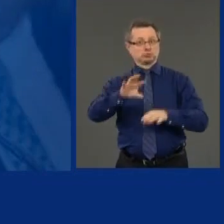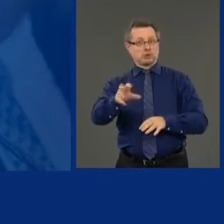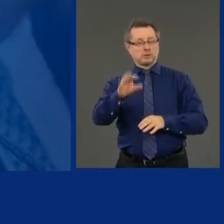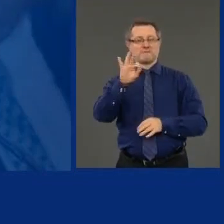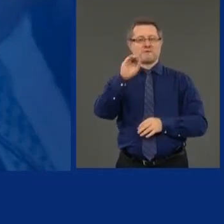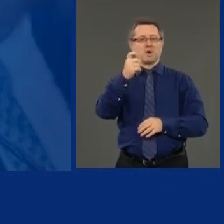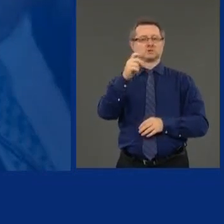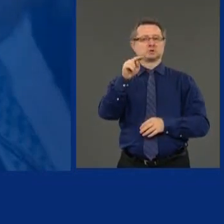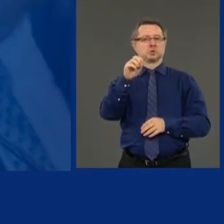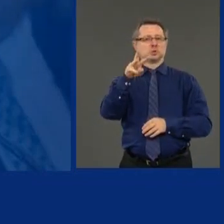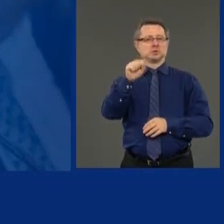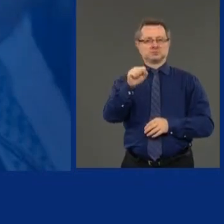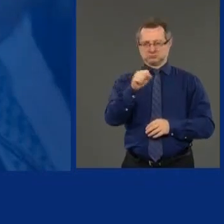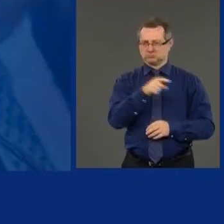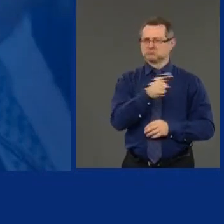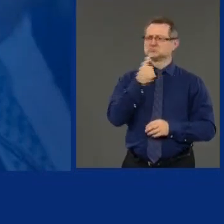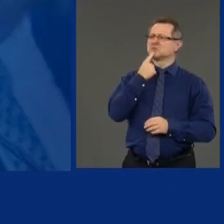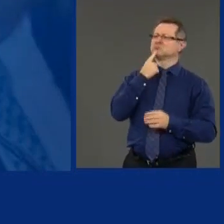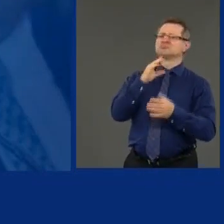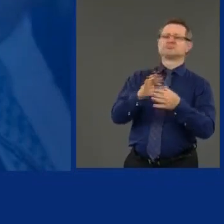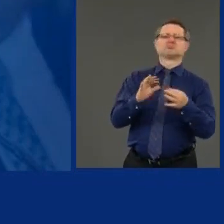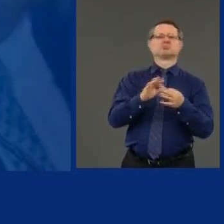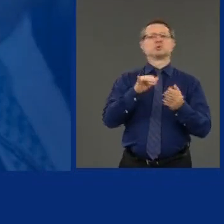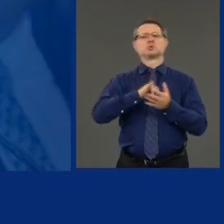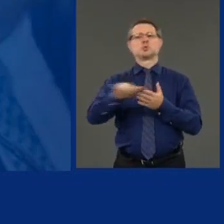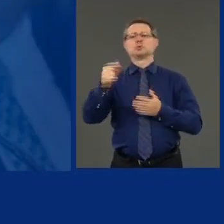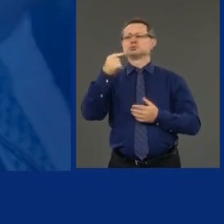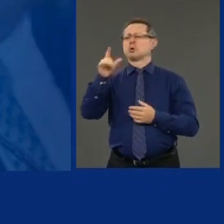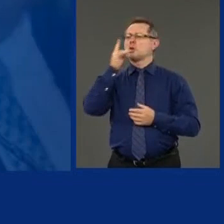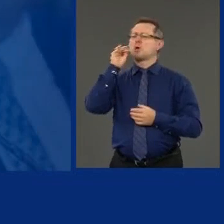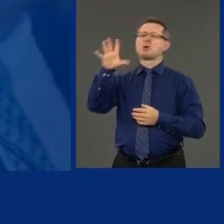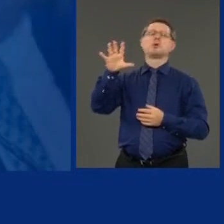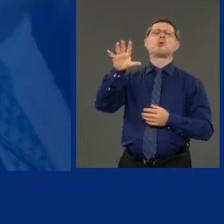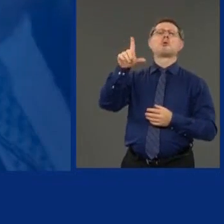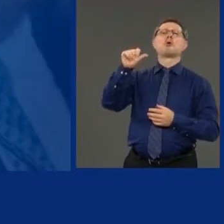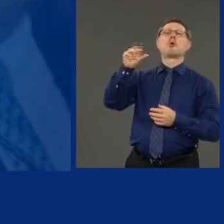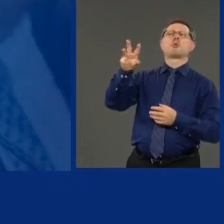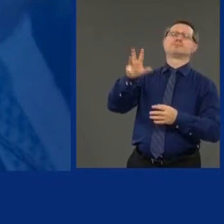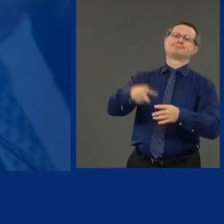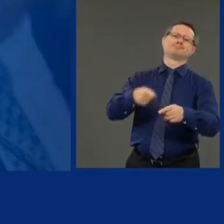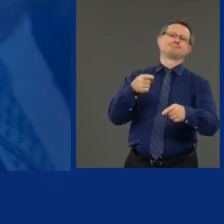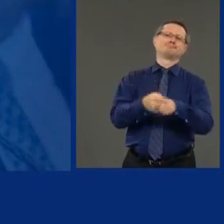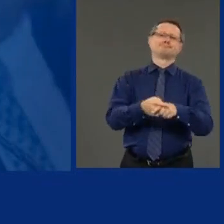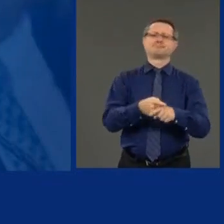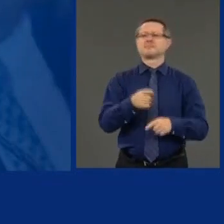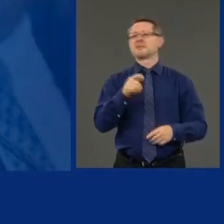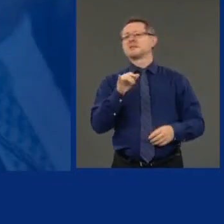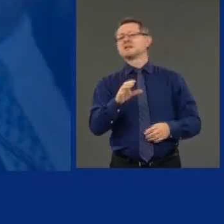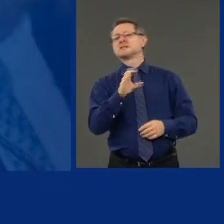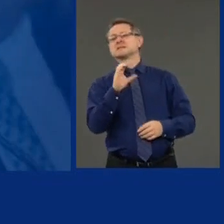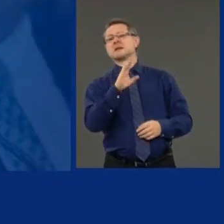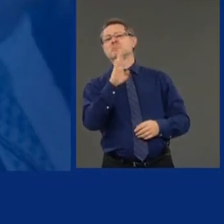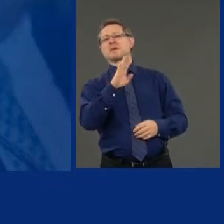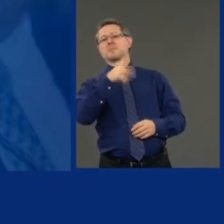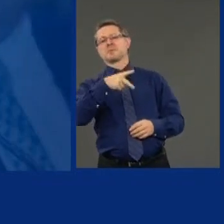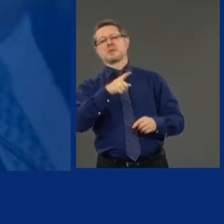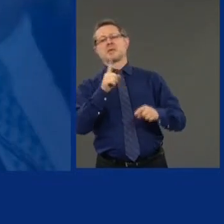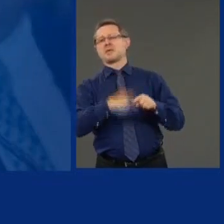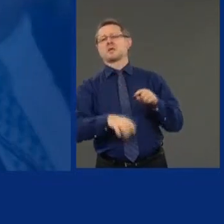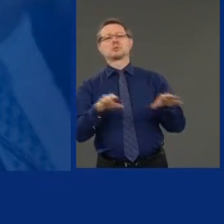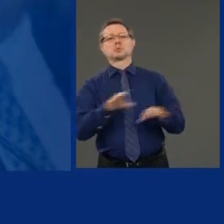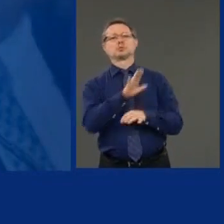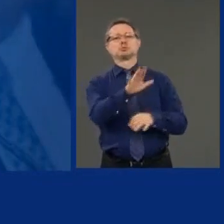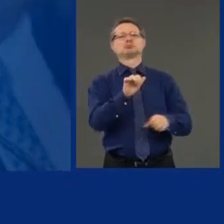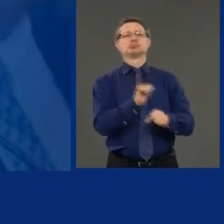Green Light Law compromises Customs and Border Patrol's ability to do their job,